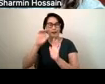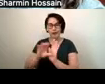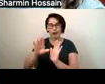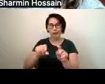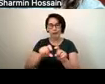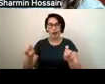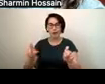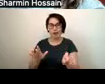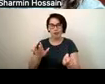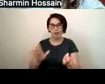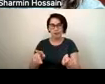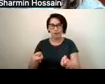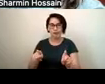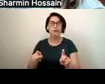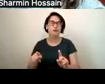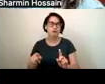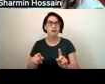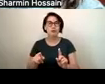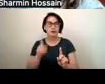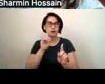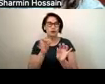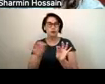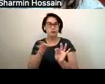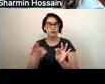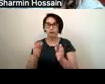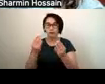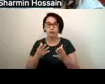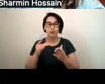and let us know if you have any questions.